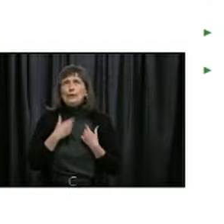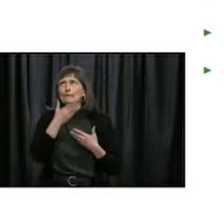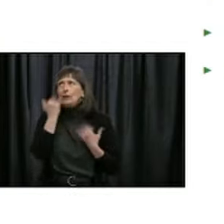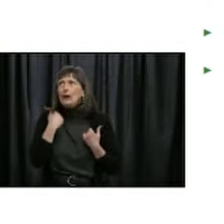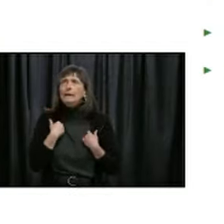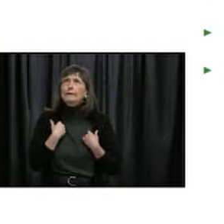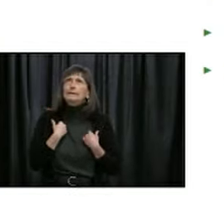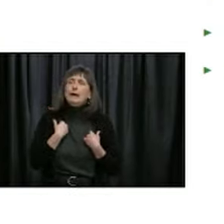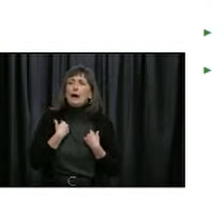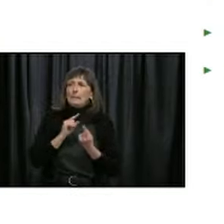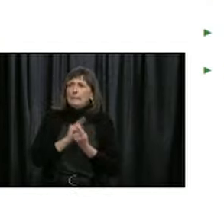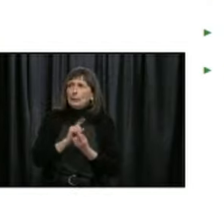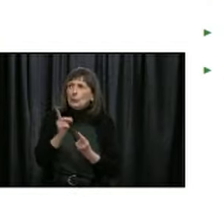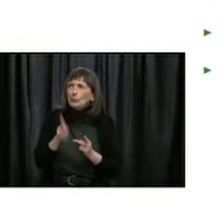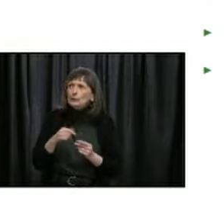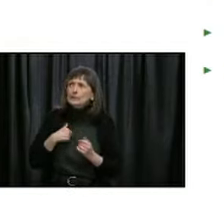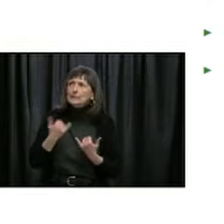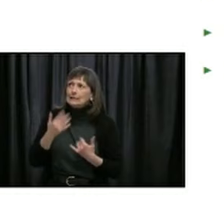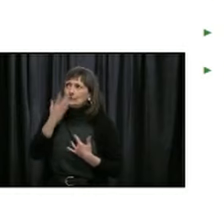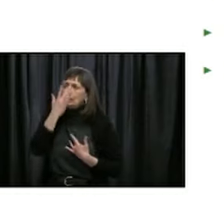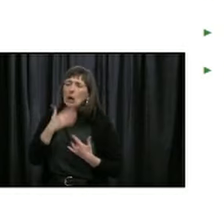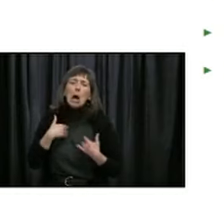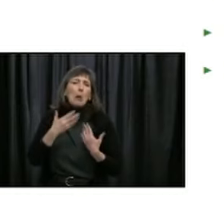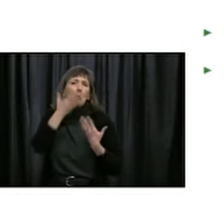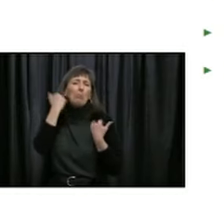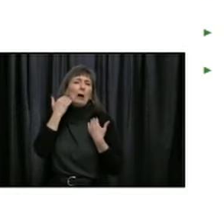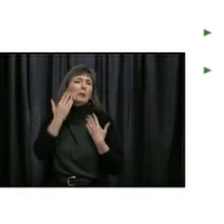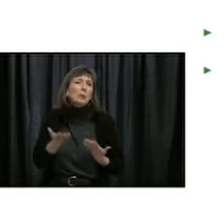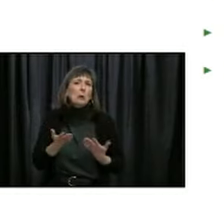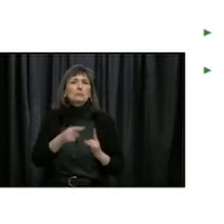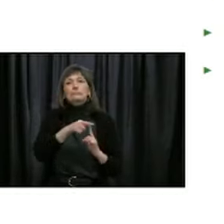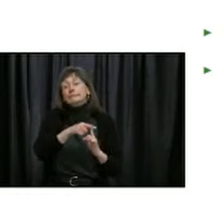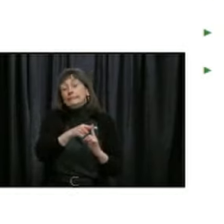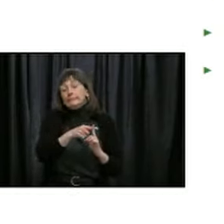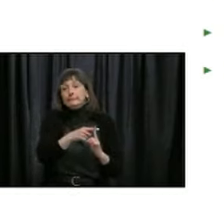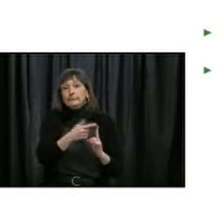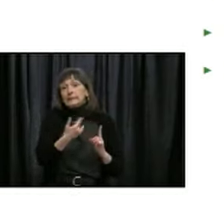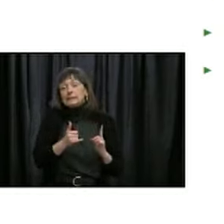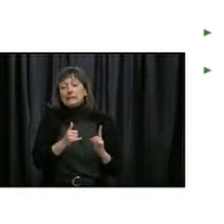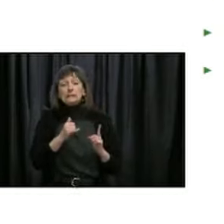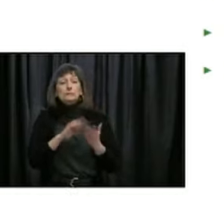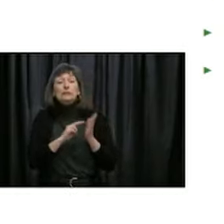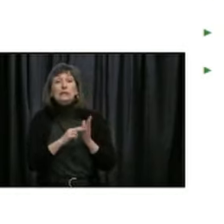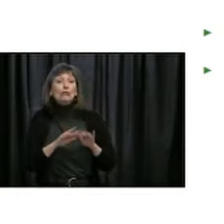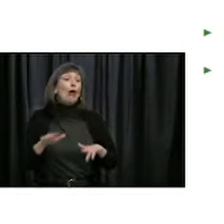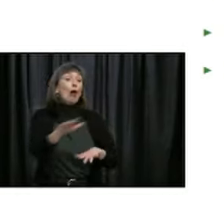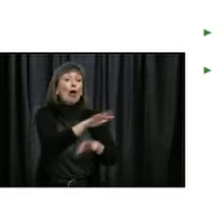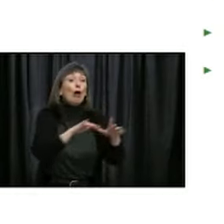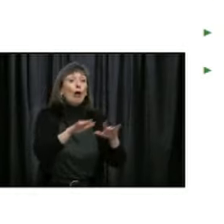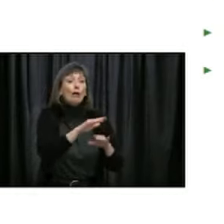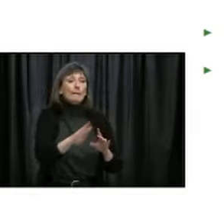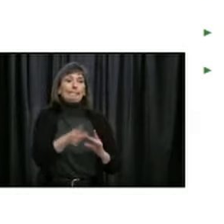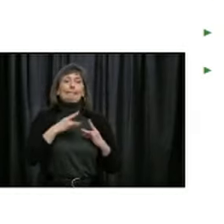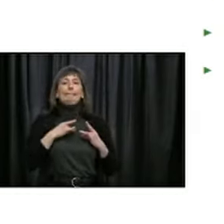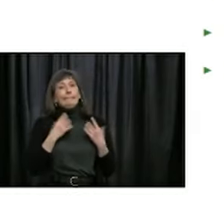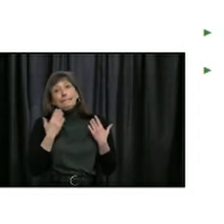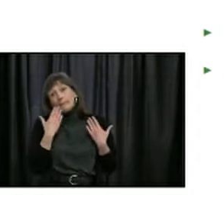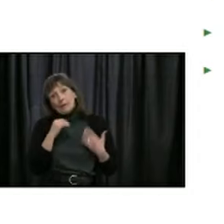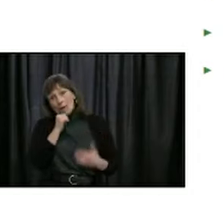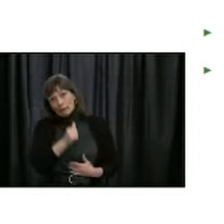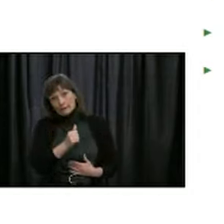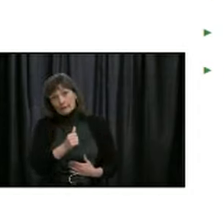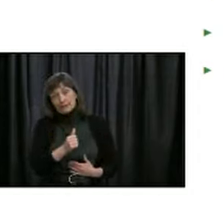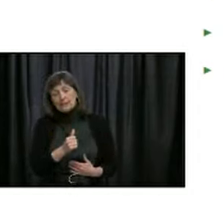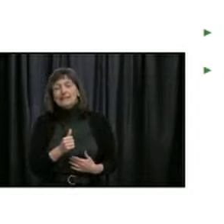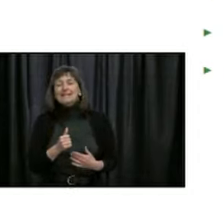so, or they're not able, they may very well have had a contact, but are not able to identify it. So we do need to take that into consideration. So while we say